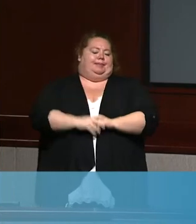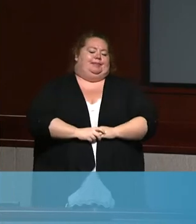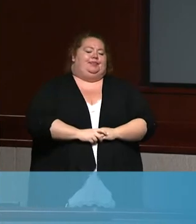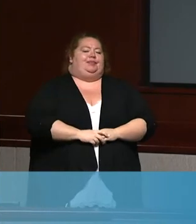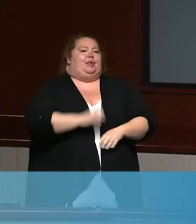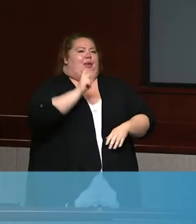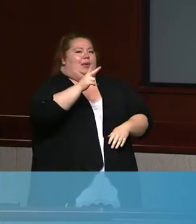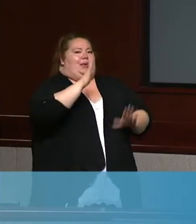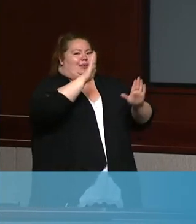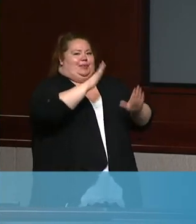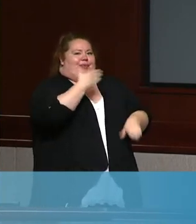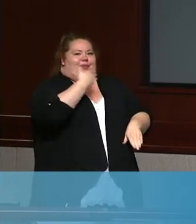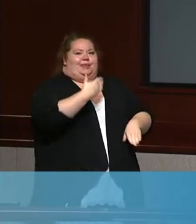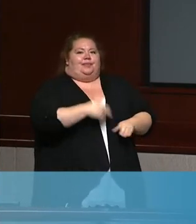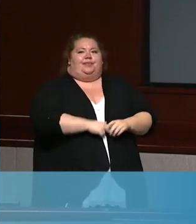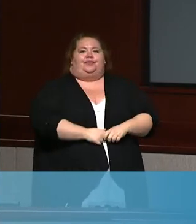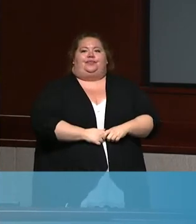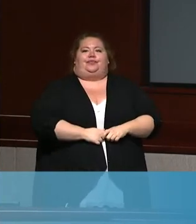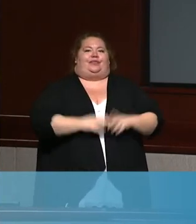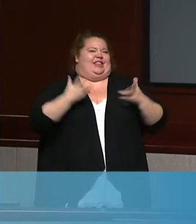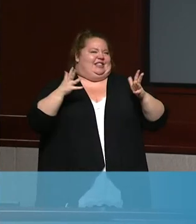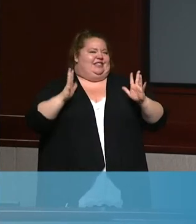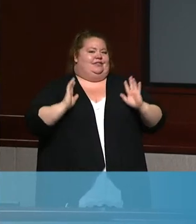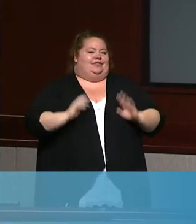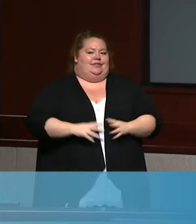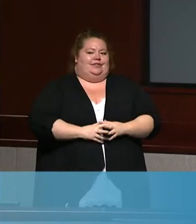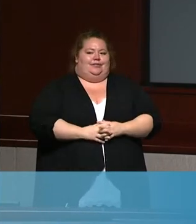Okay, great. Thank you. Thank you. That's it for me for right now.